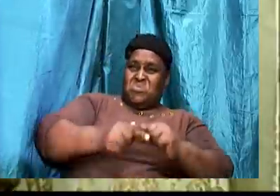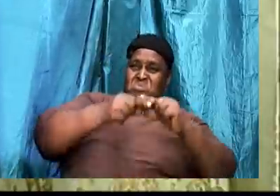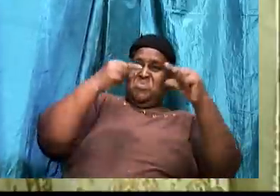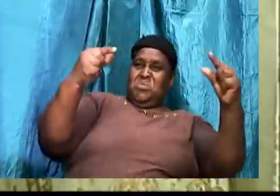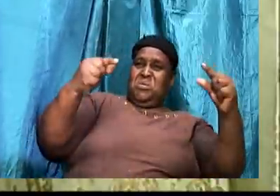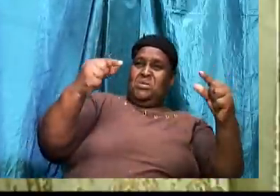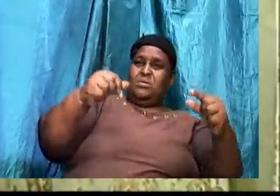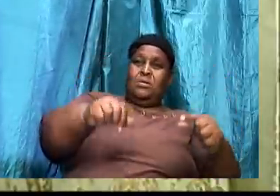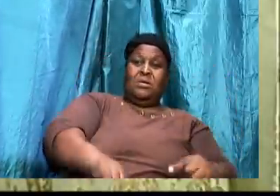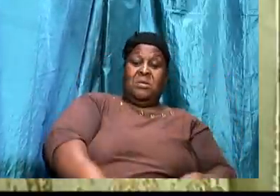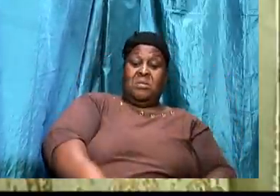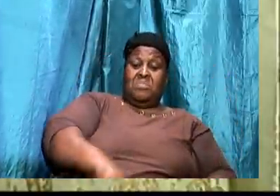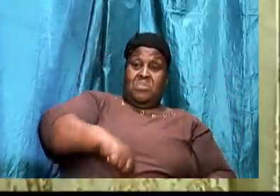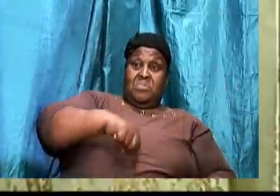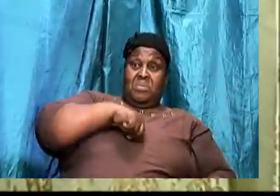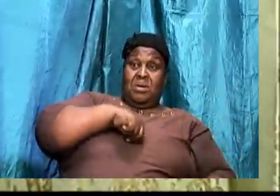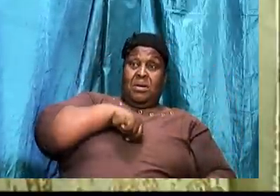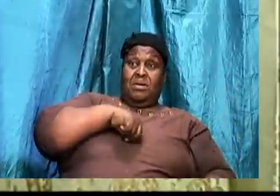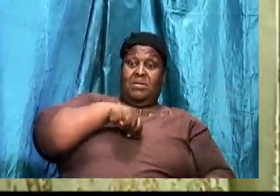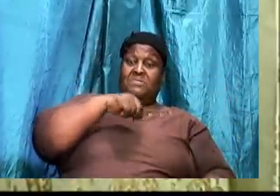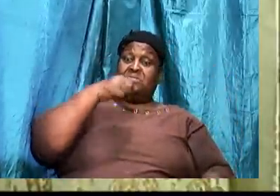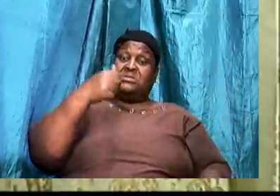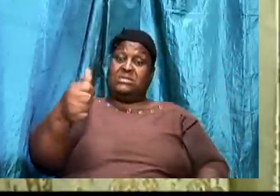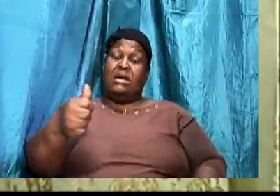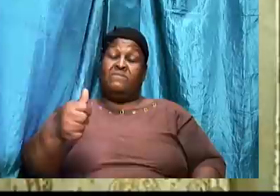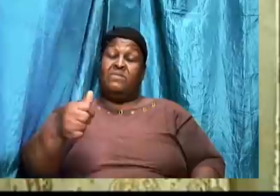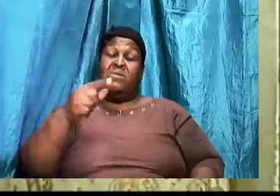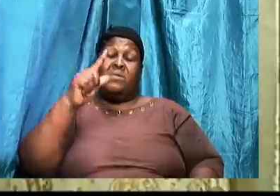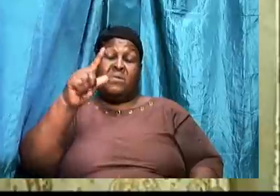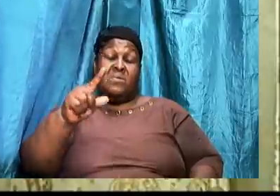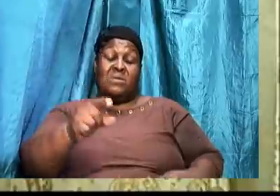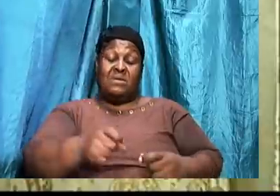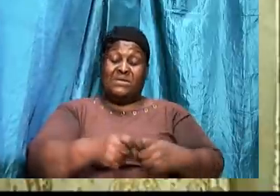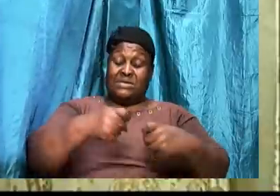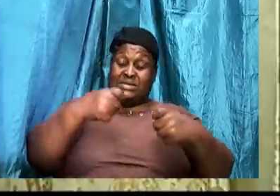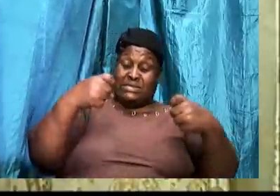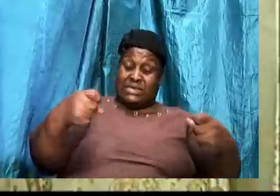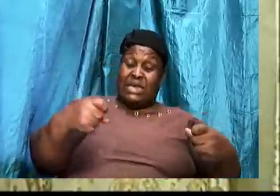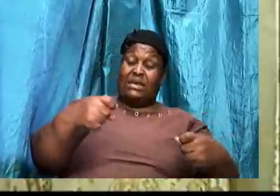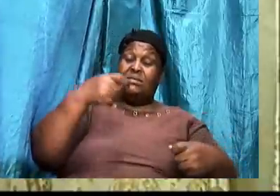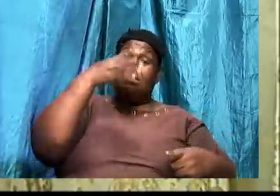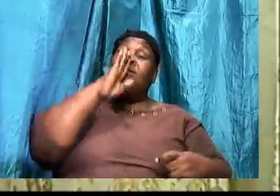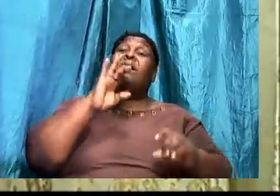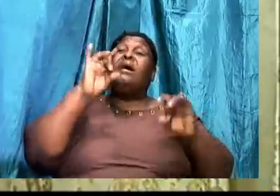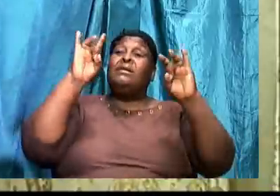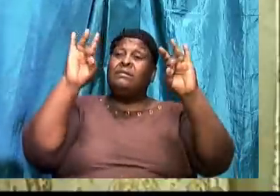Pride in and of itself. Is one of the sins that God hates.